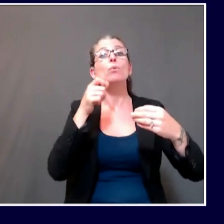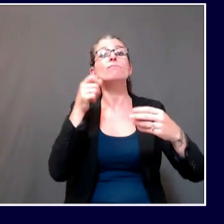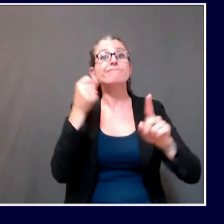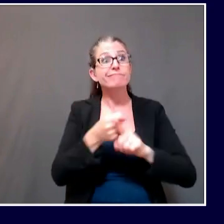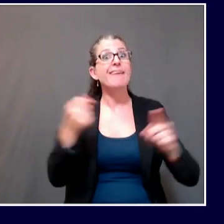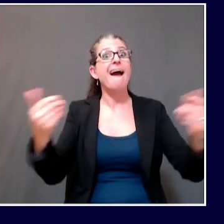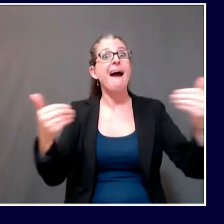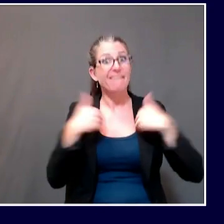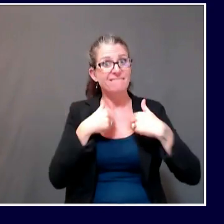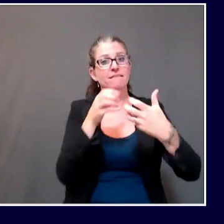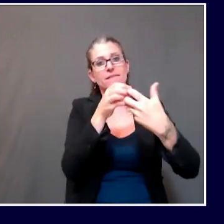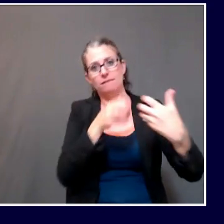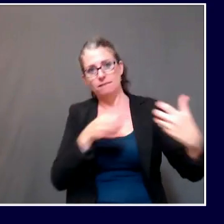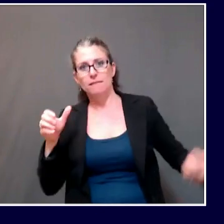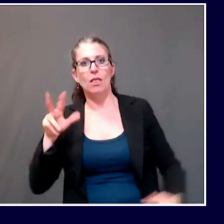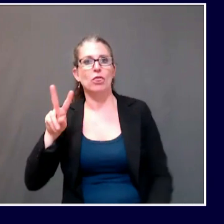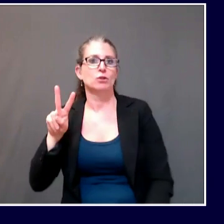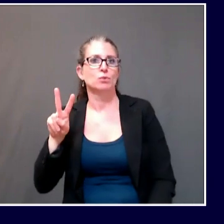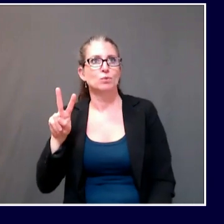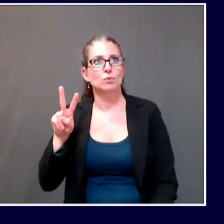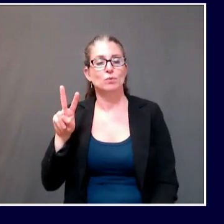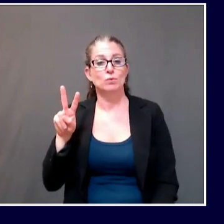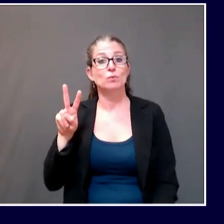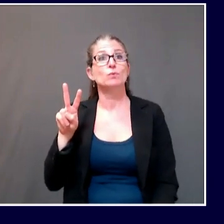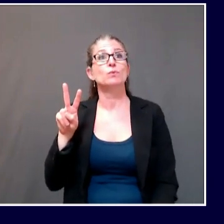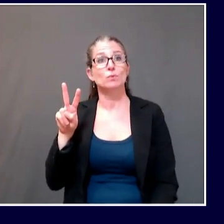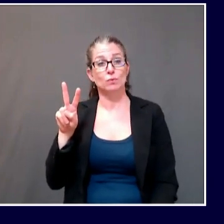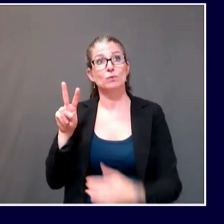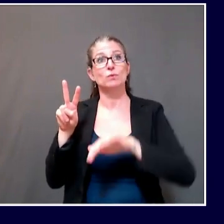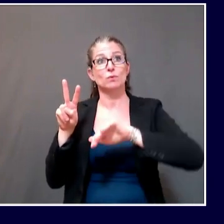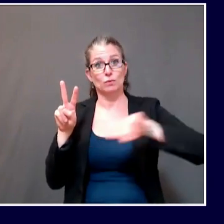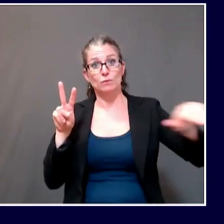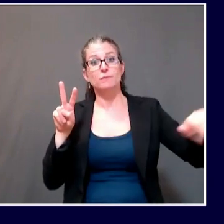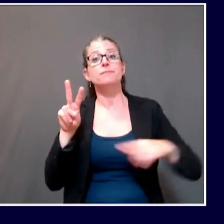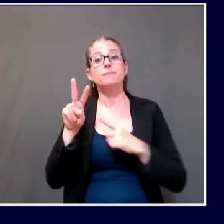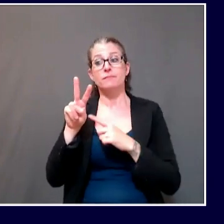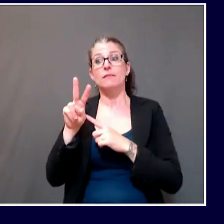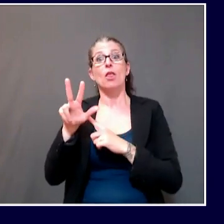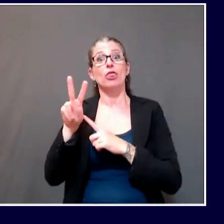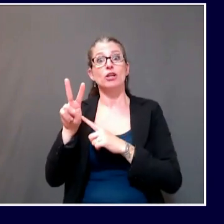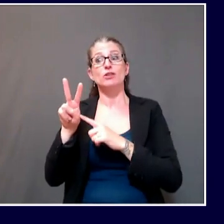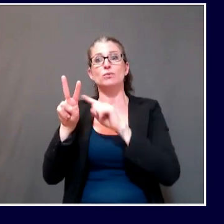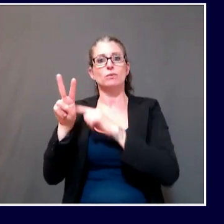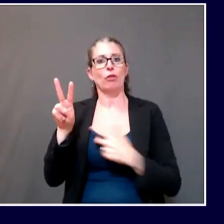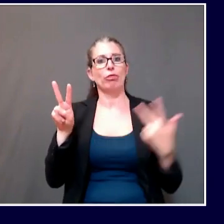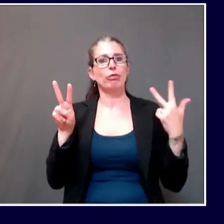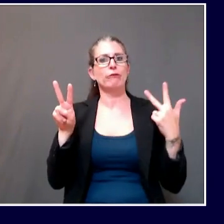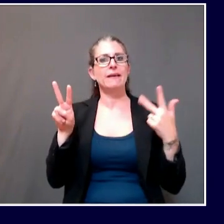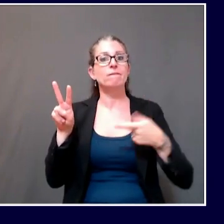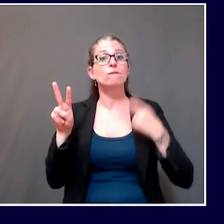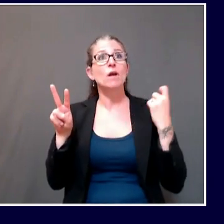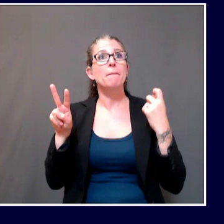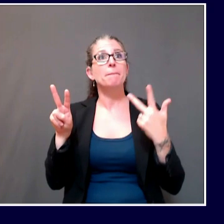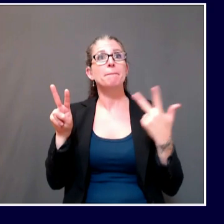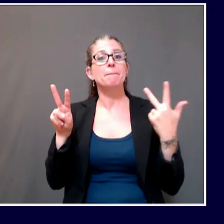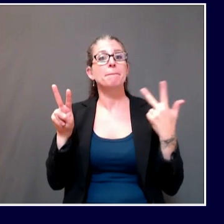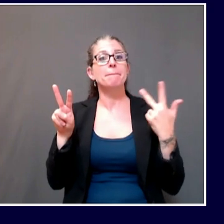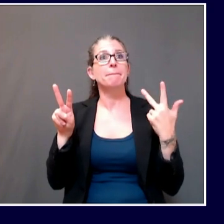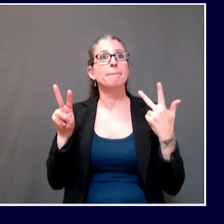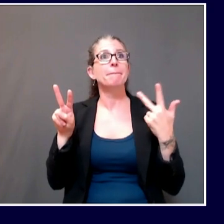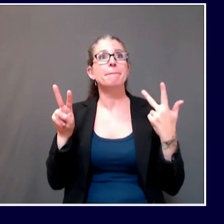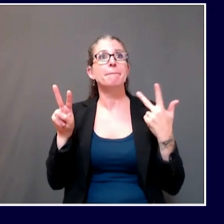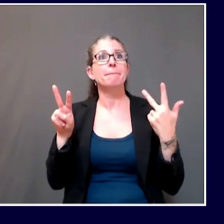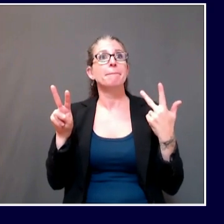there are three that are among individuals who are not known to have attended either the wedding